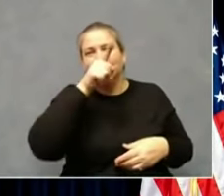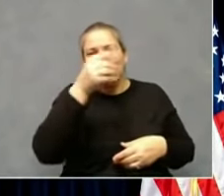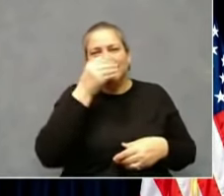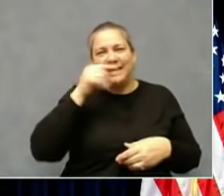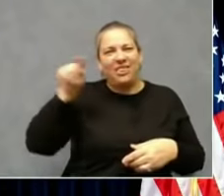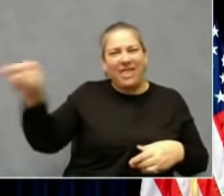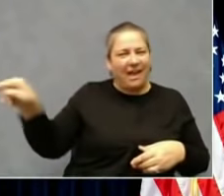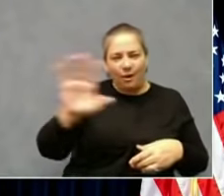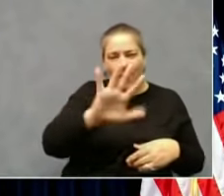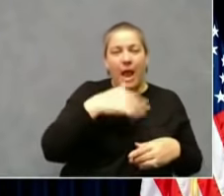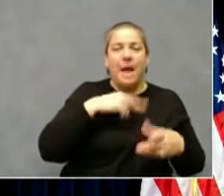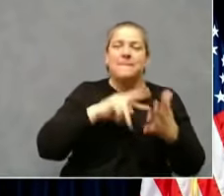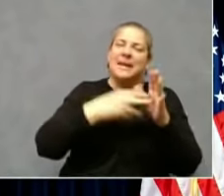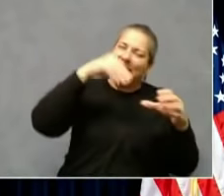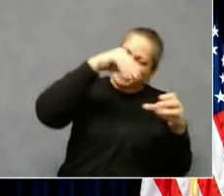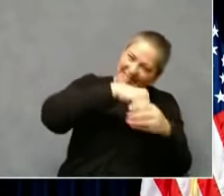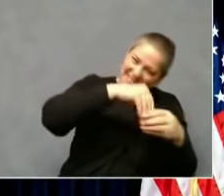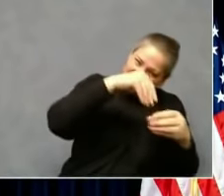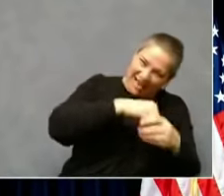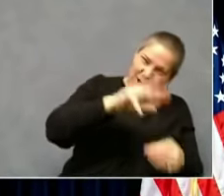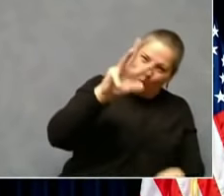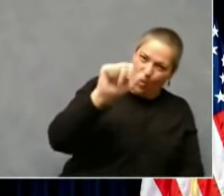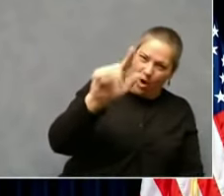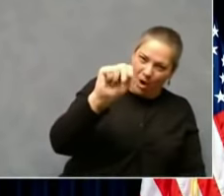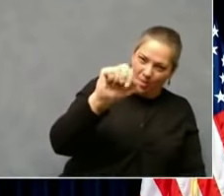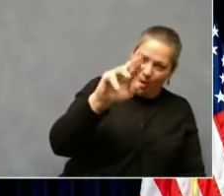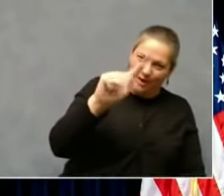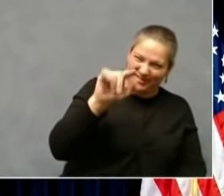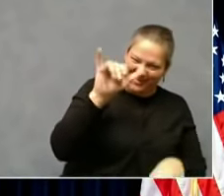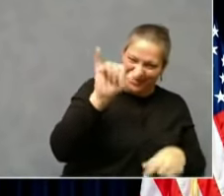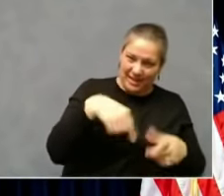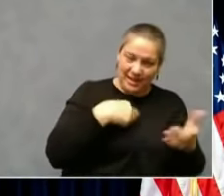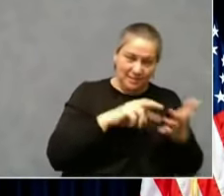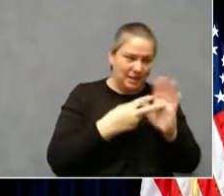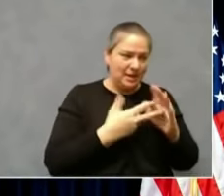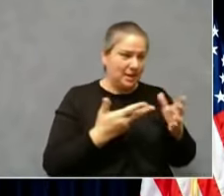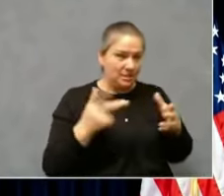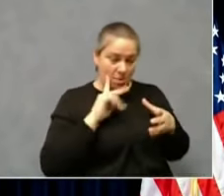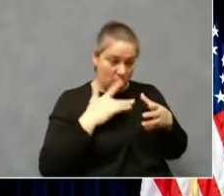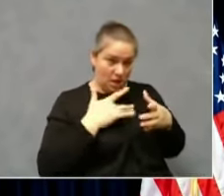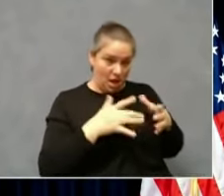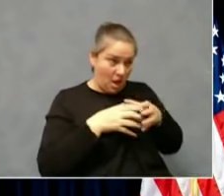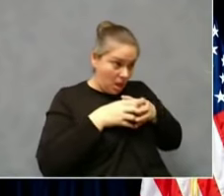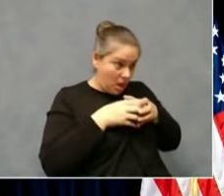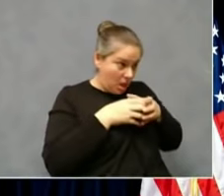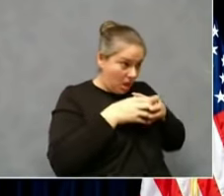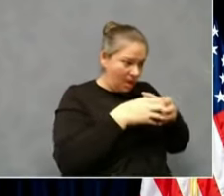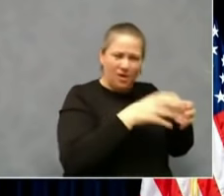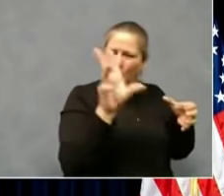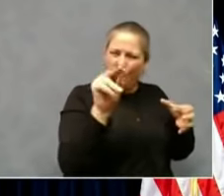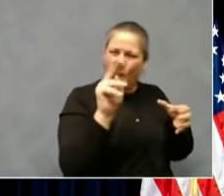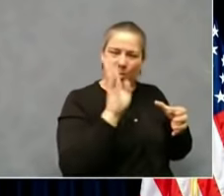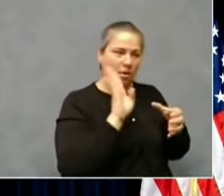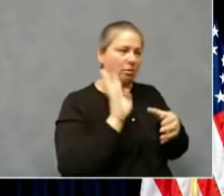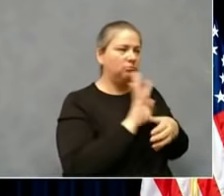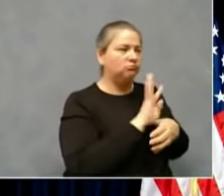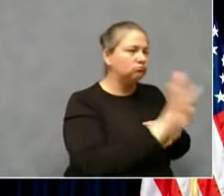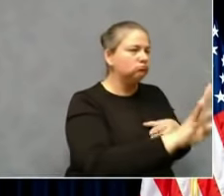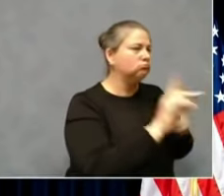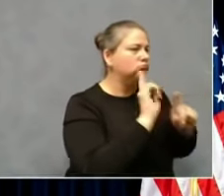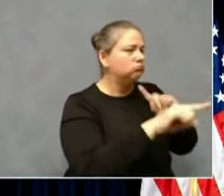are based on the best data that we have, on the best recommendations that we have. Now, food and drink